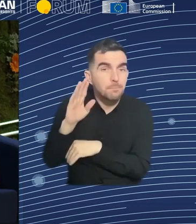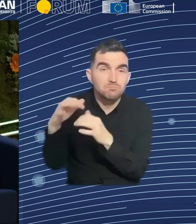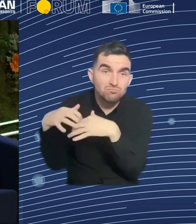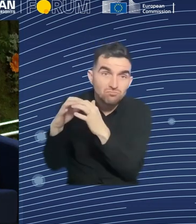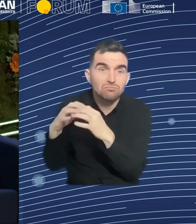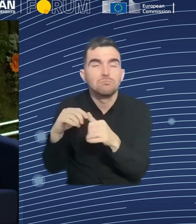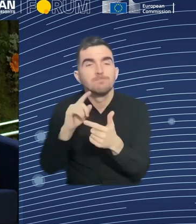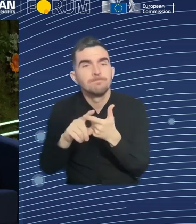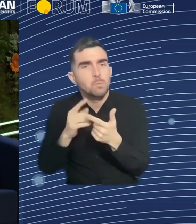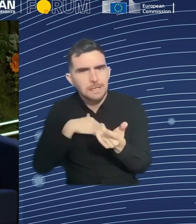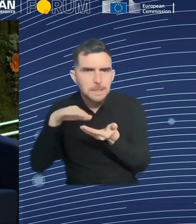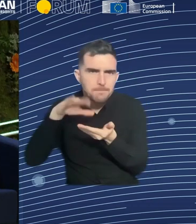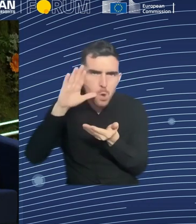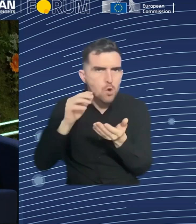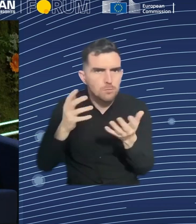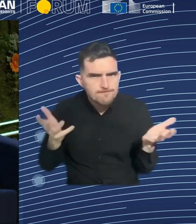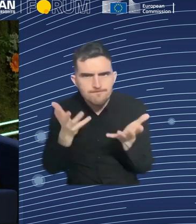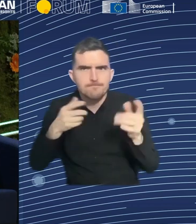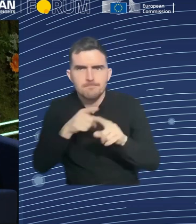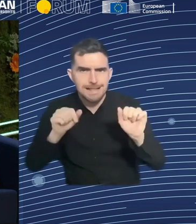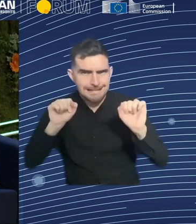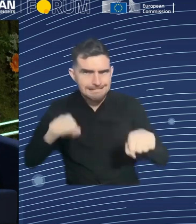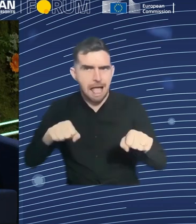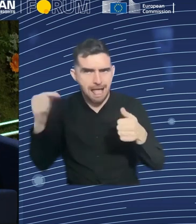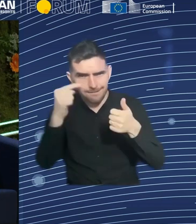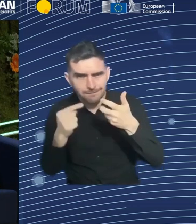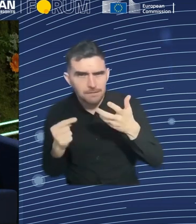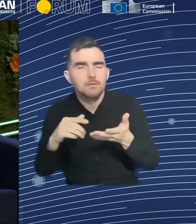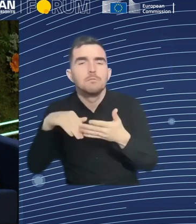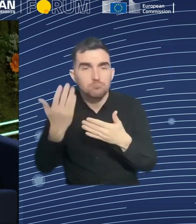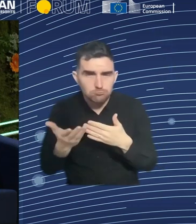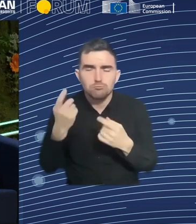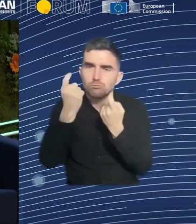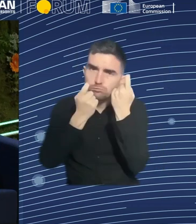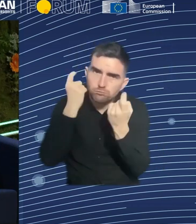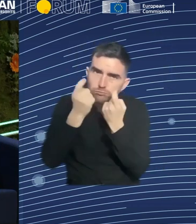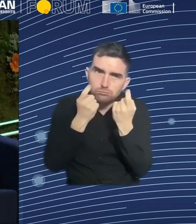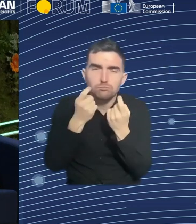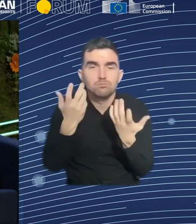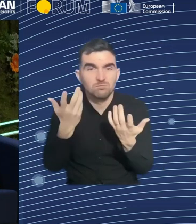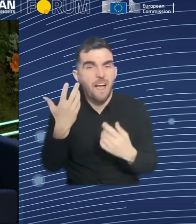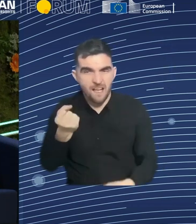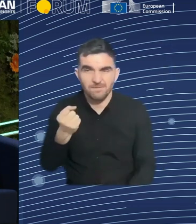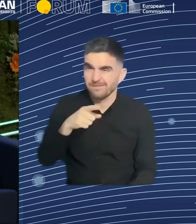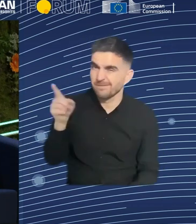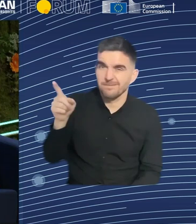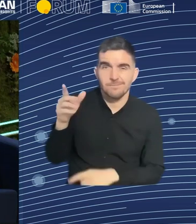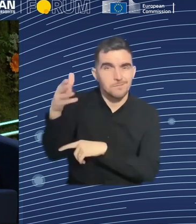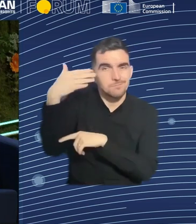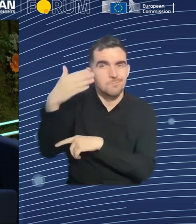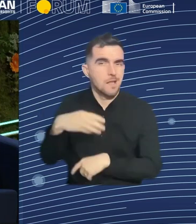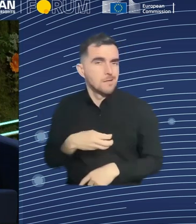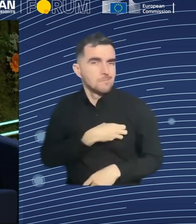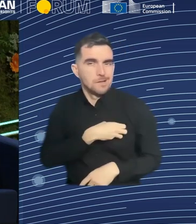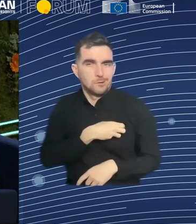yeah, we can say ambassadors for transformation in the companies itself. That is the idea. To